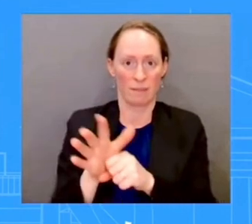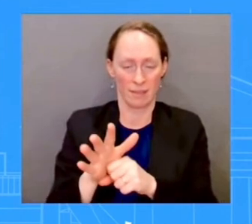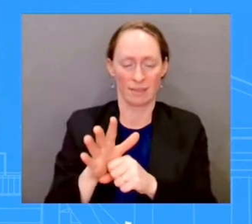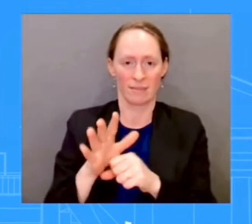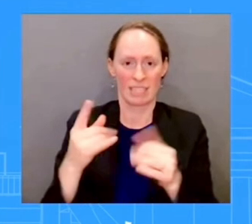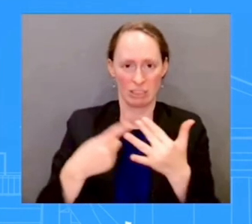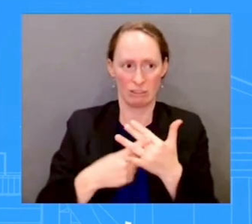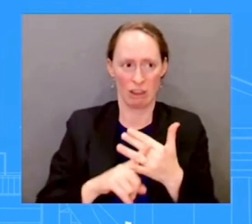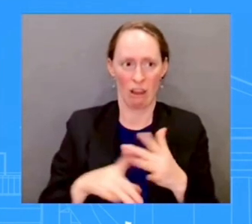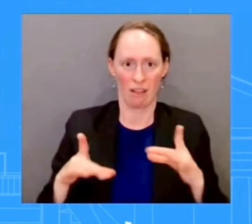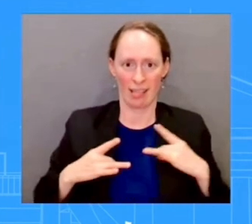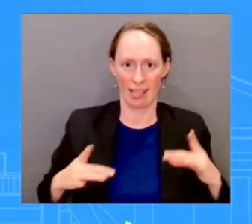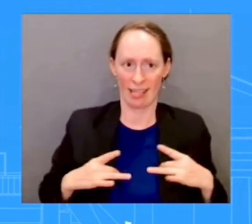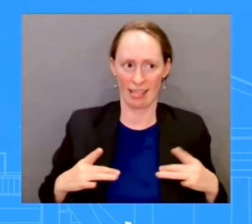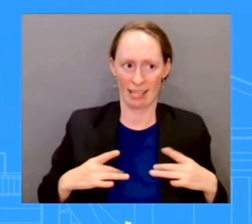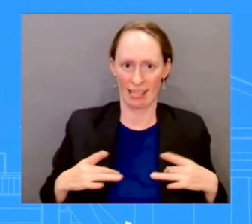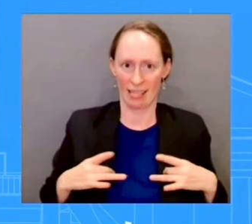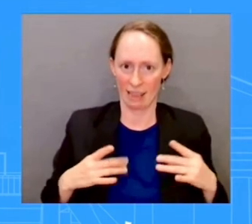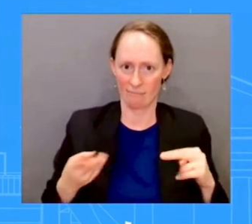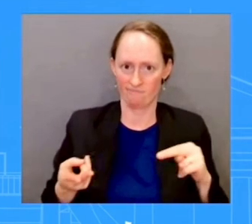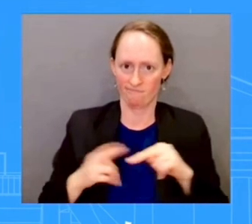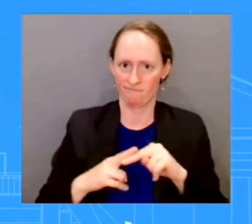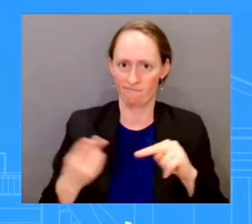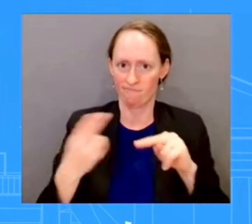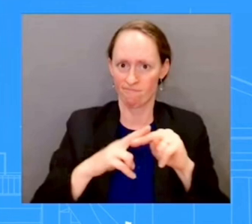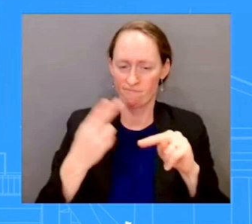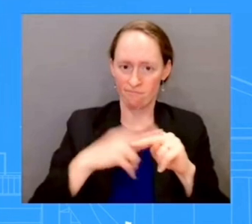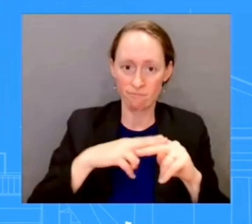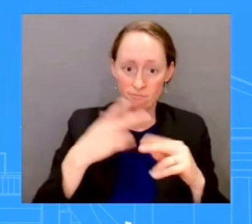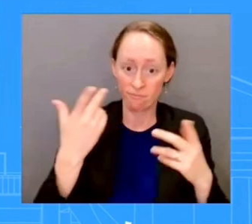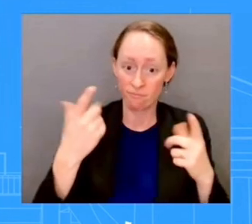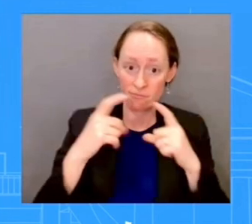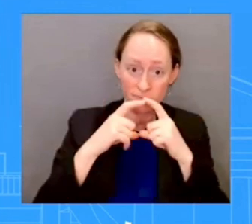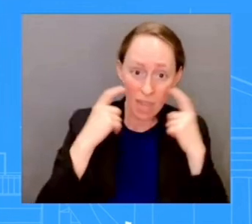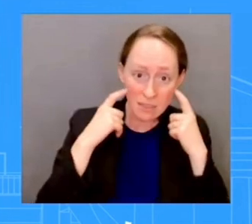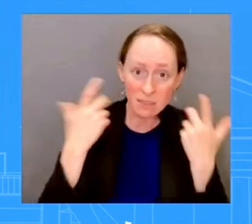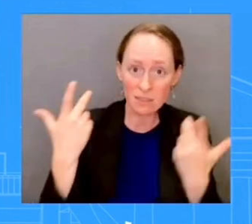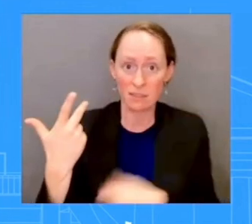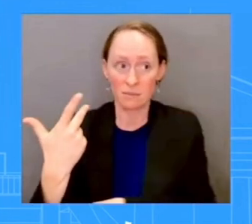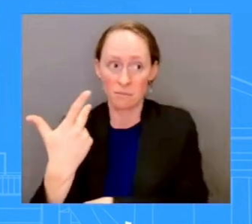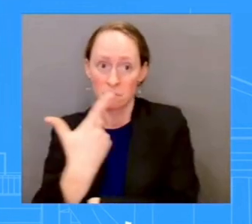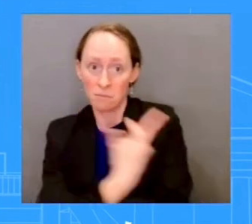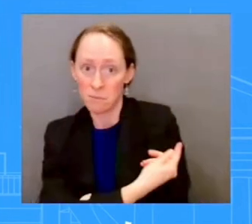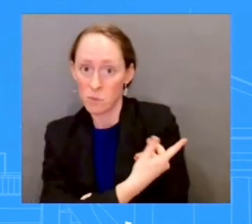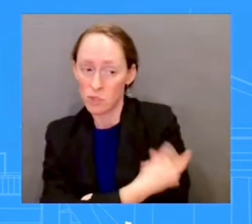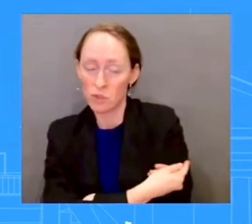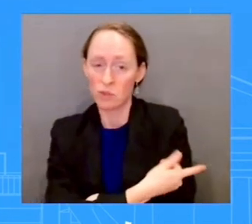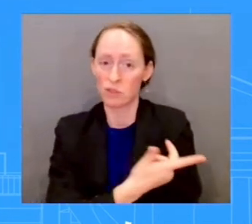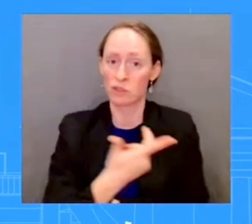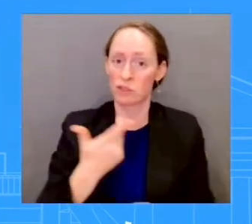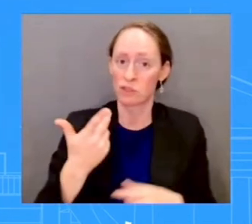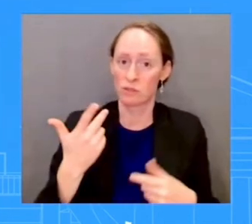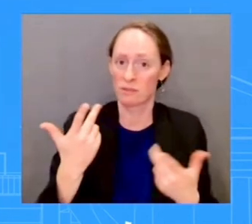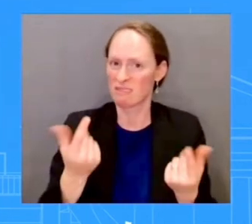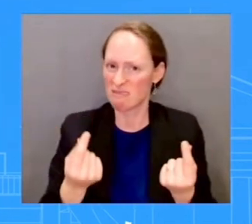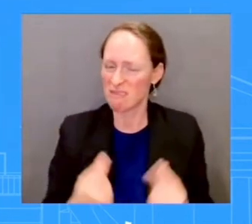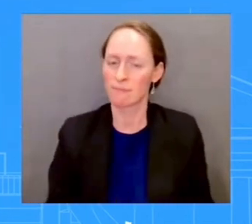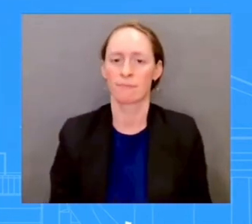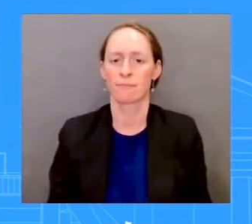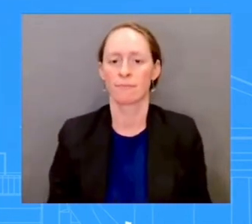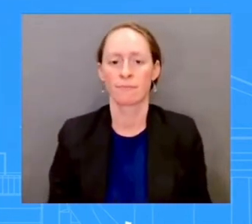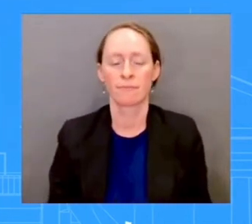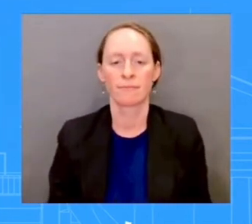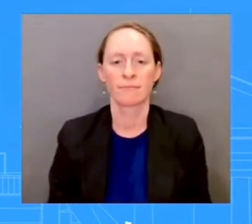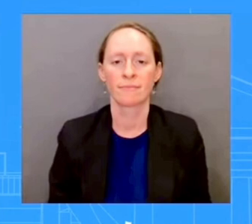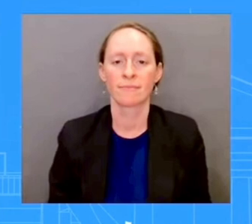broadly about the state of the pandemic right now? So, a couple of things. So, and I spoke to this on Monday, happy to